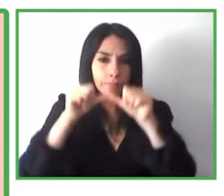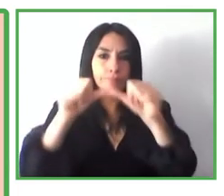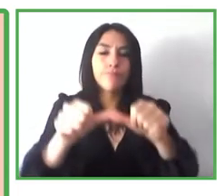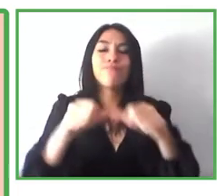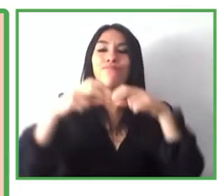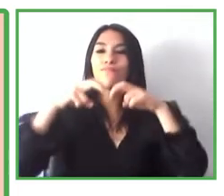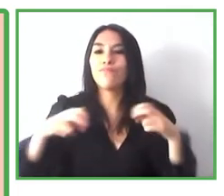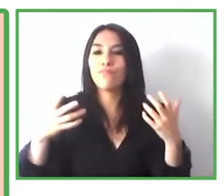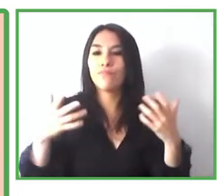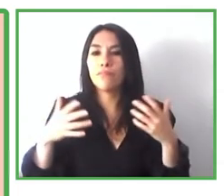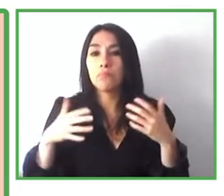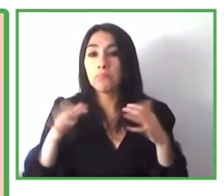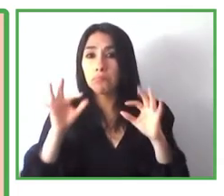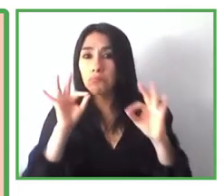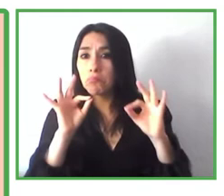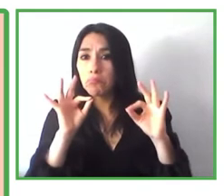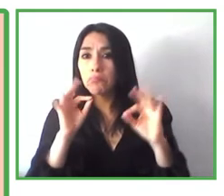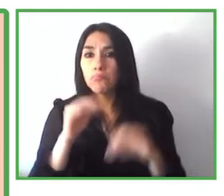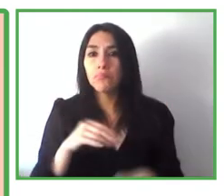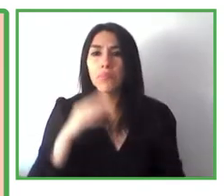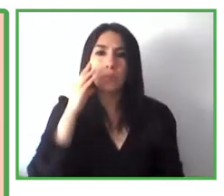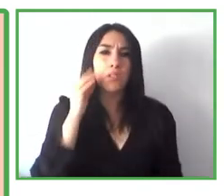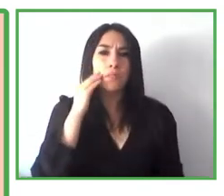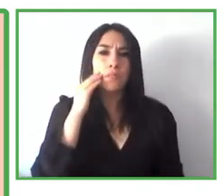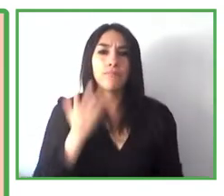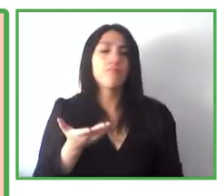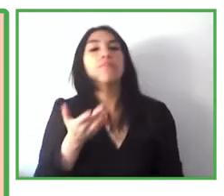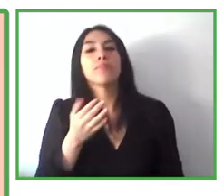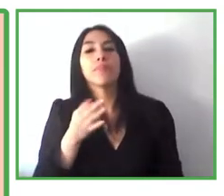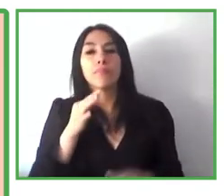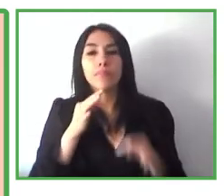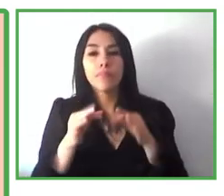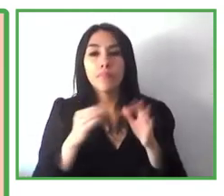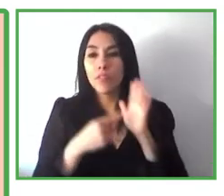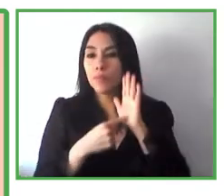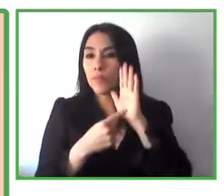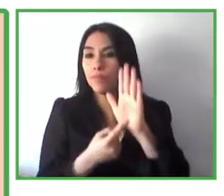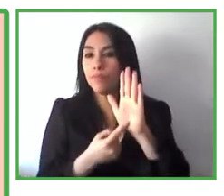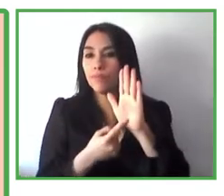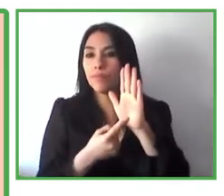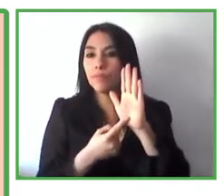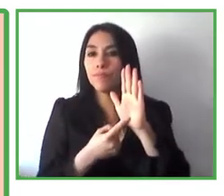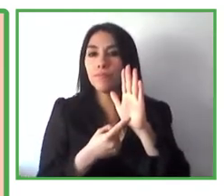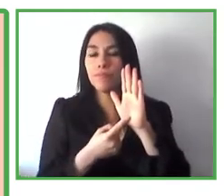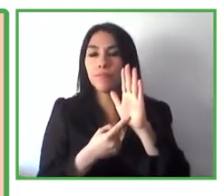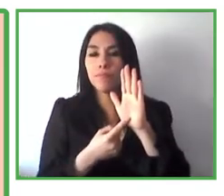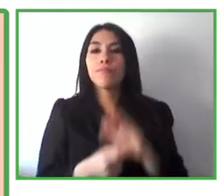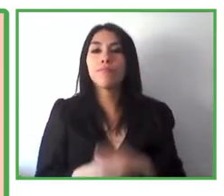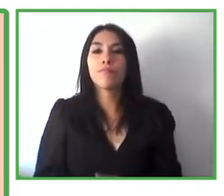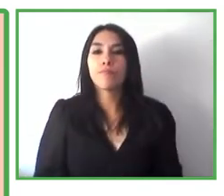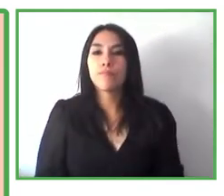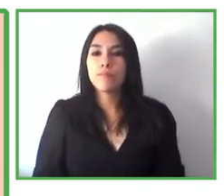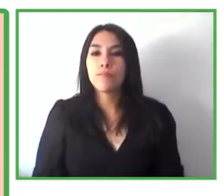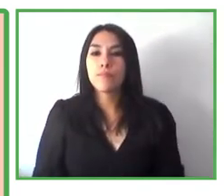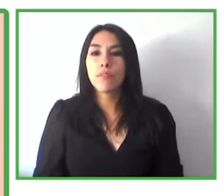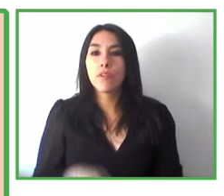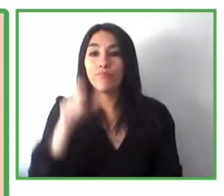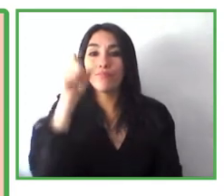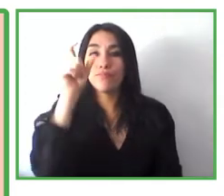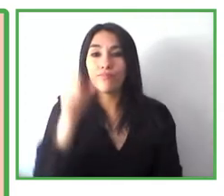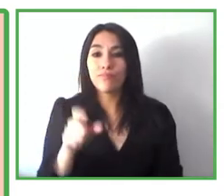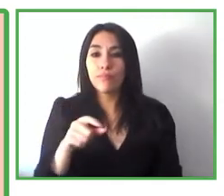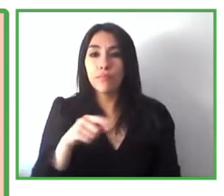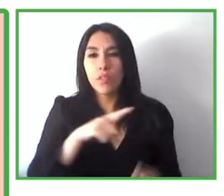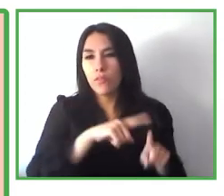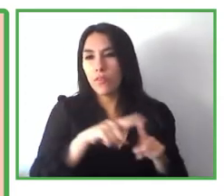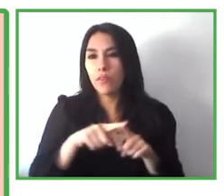analyze and measure the experiences. On the slide, just for you to have an idea, these are the companies that